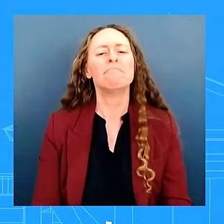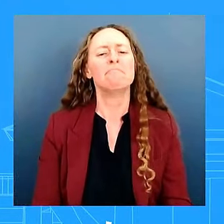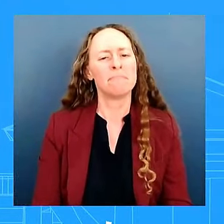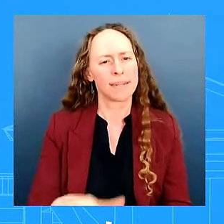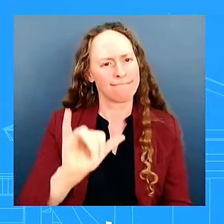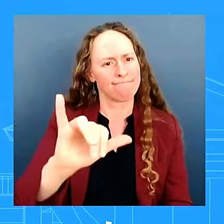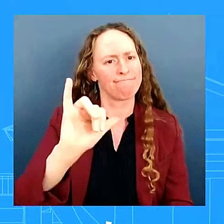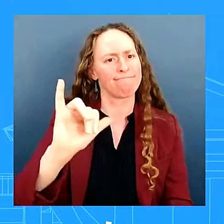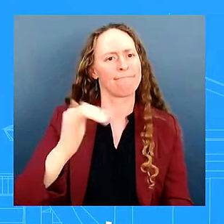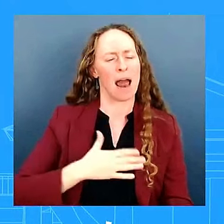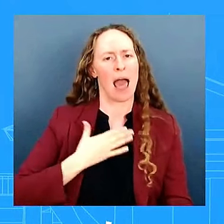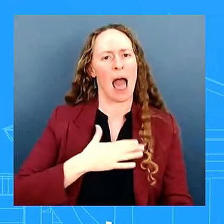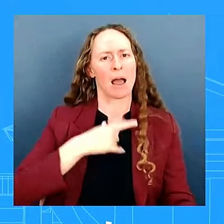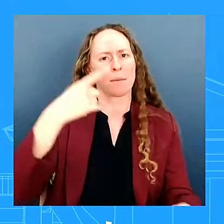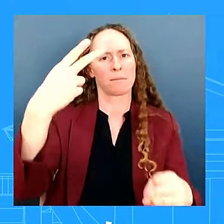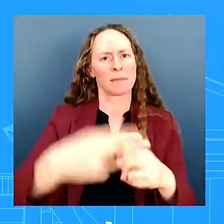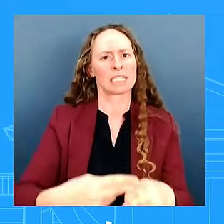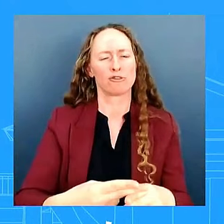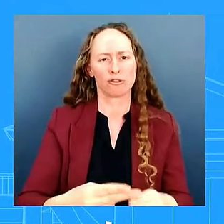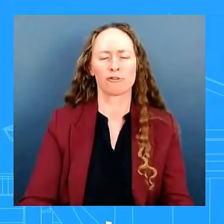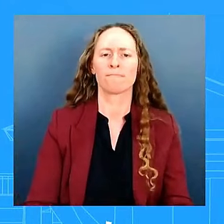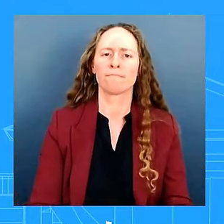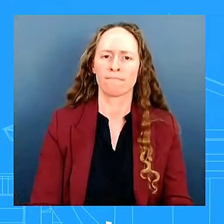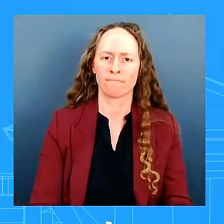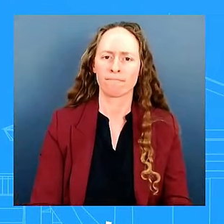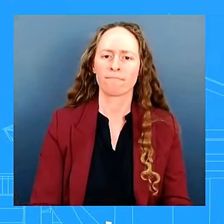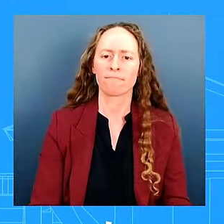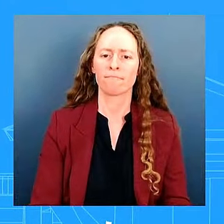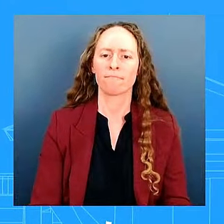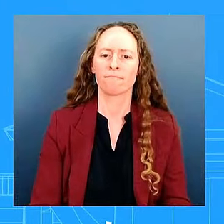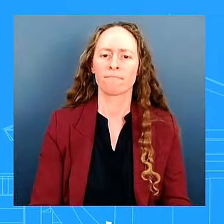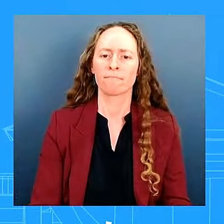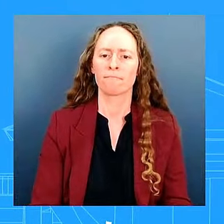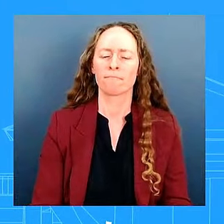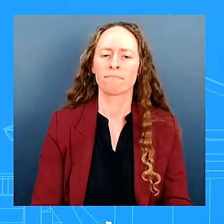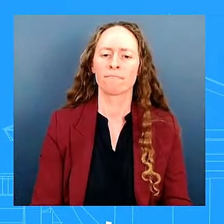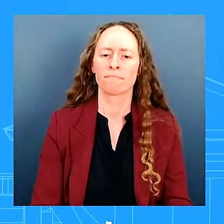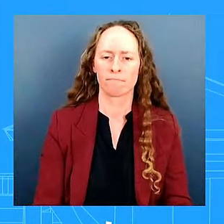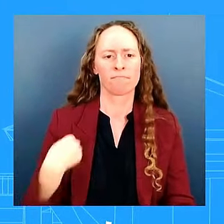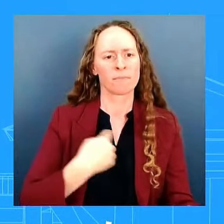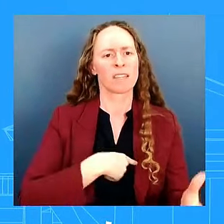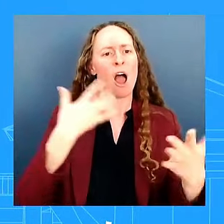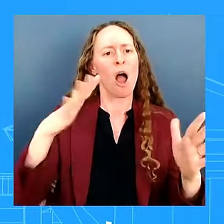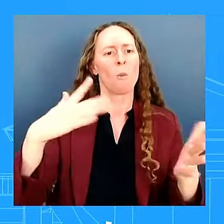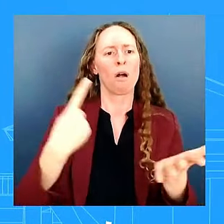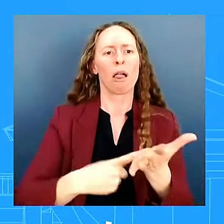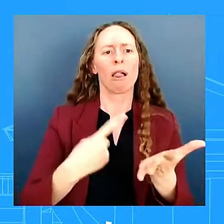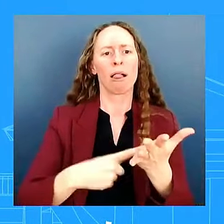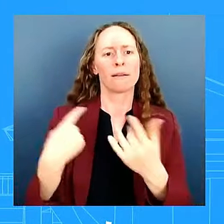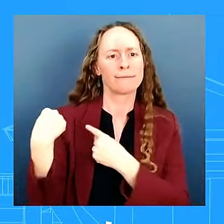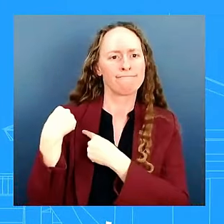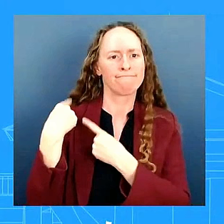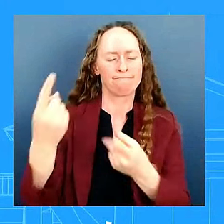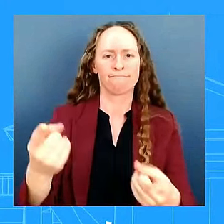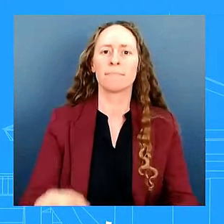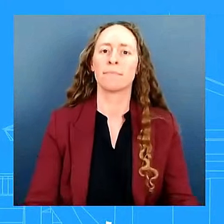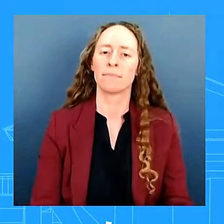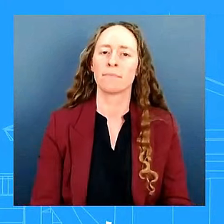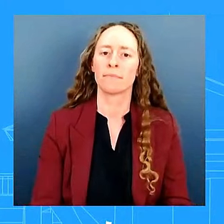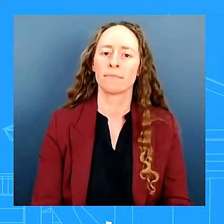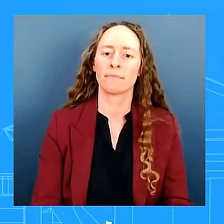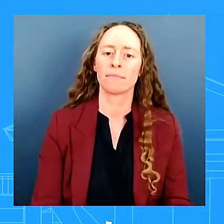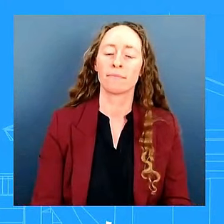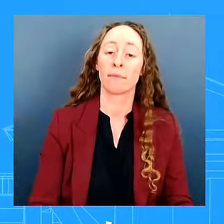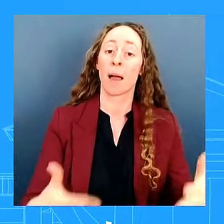uh in the past you know 40 minutes or so uh being at the podium is that what we were able to do because of the american rescue plan